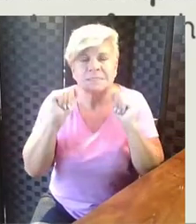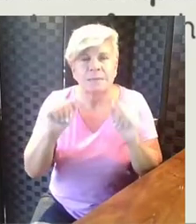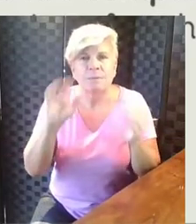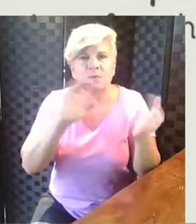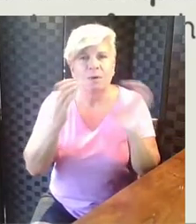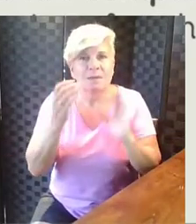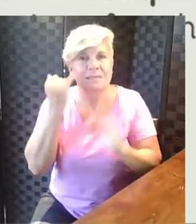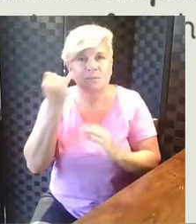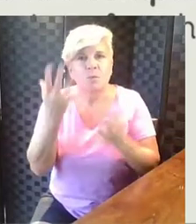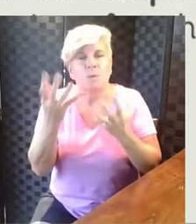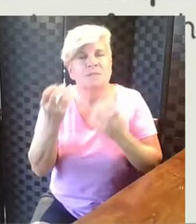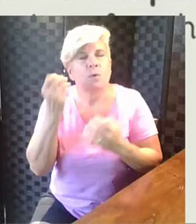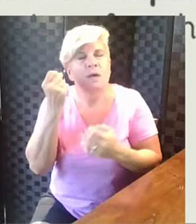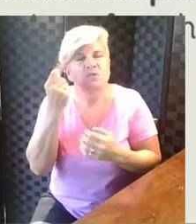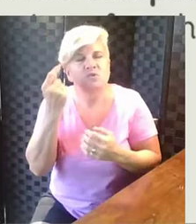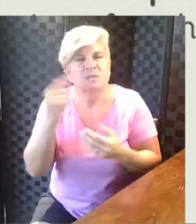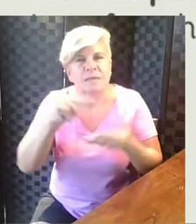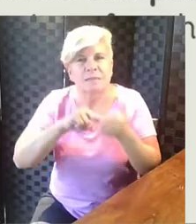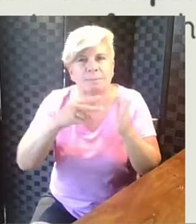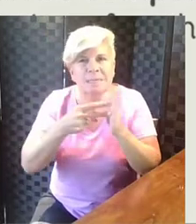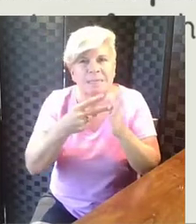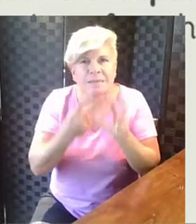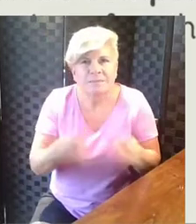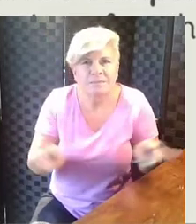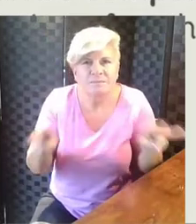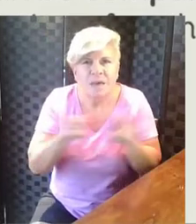order to understand the meaning of each value.